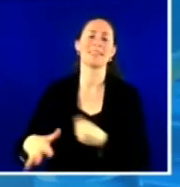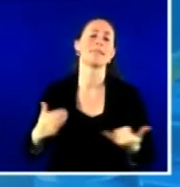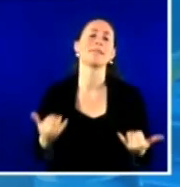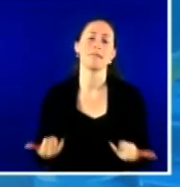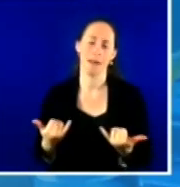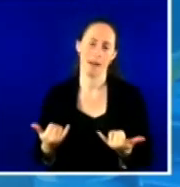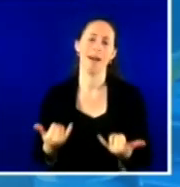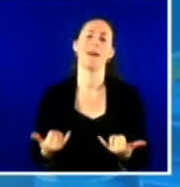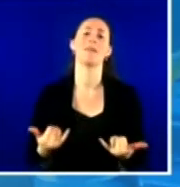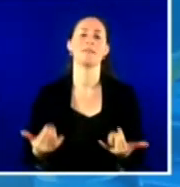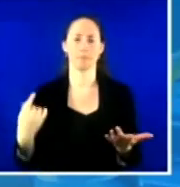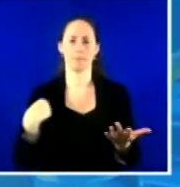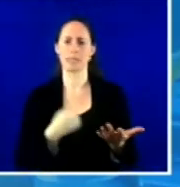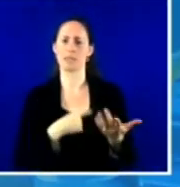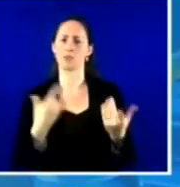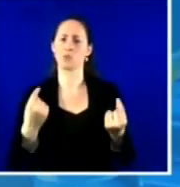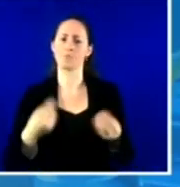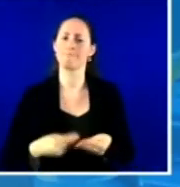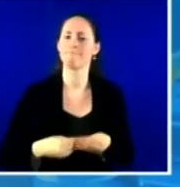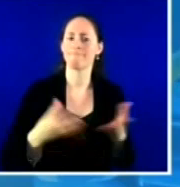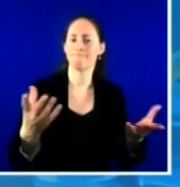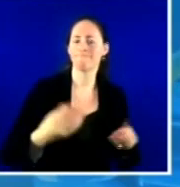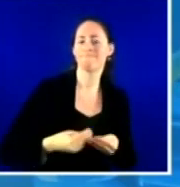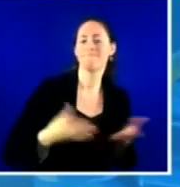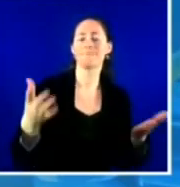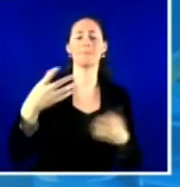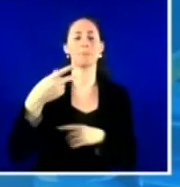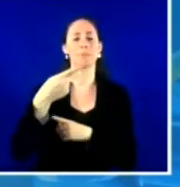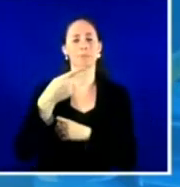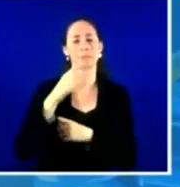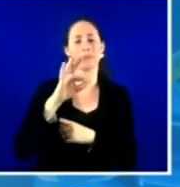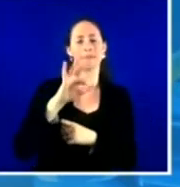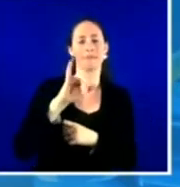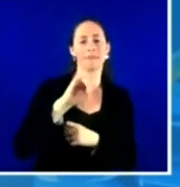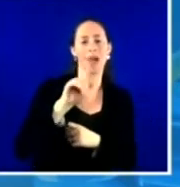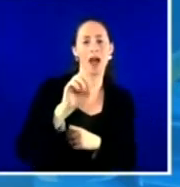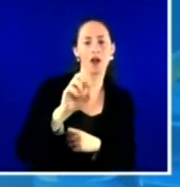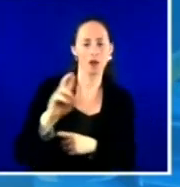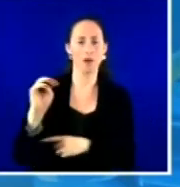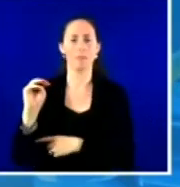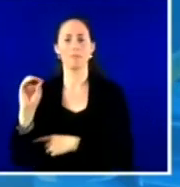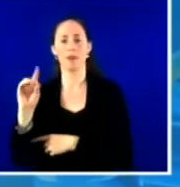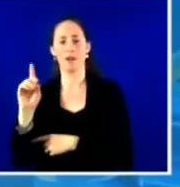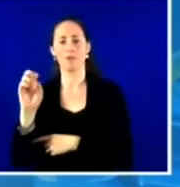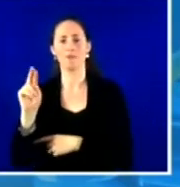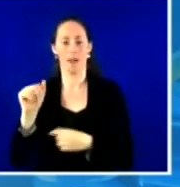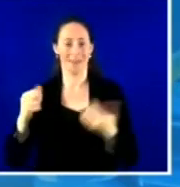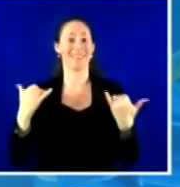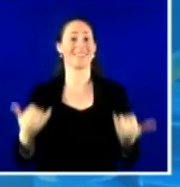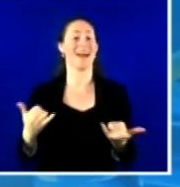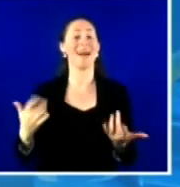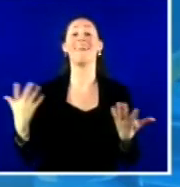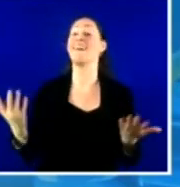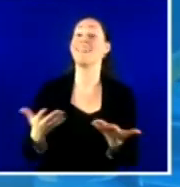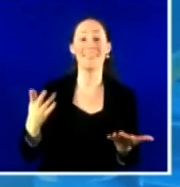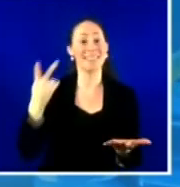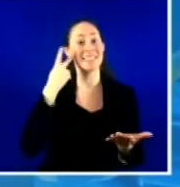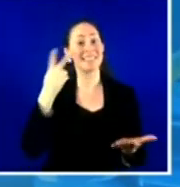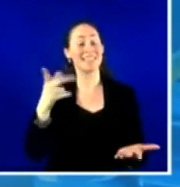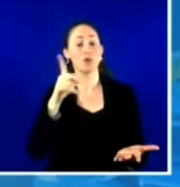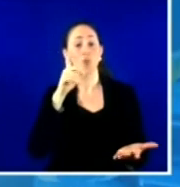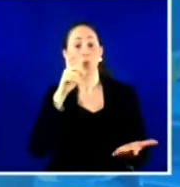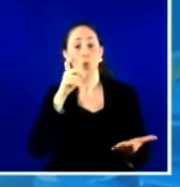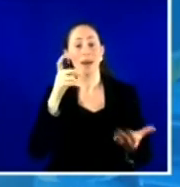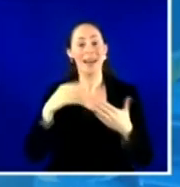offices, healthcare providers and healthcare systems are once again leading the way as they educate and encourage all of their